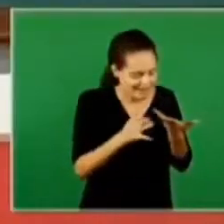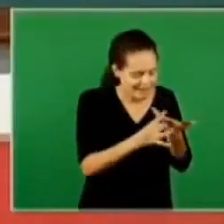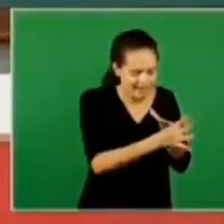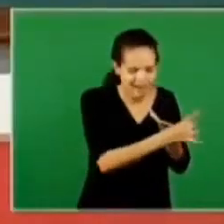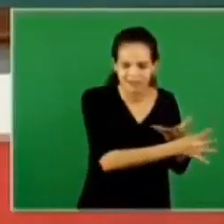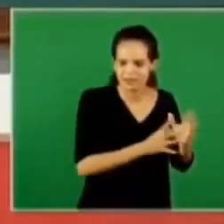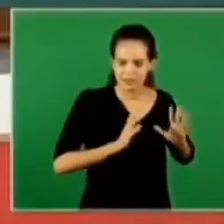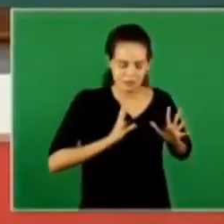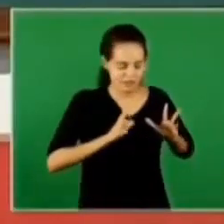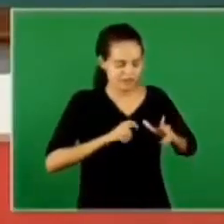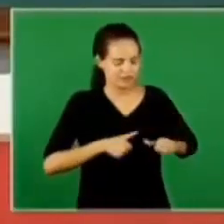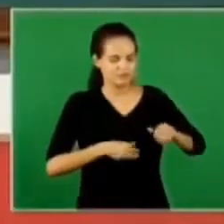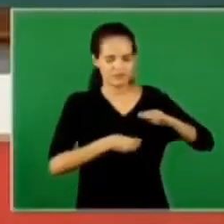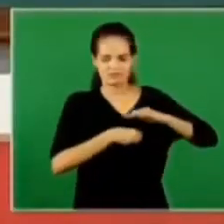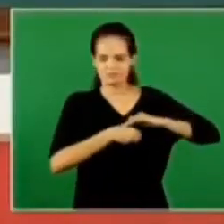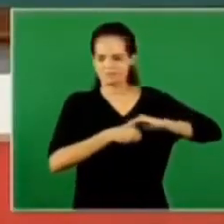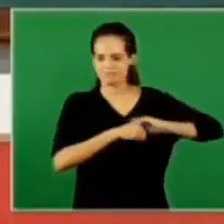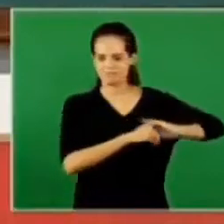the fellowship fellowship